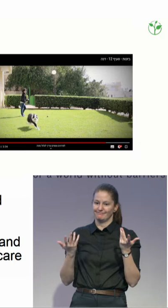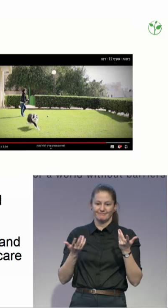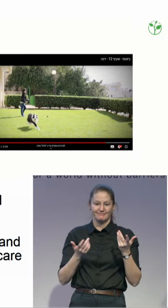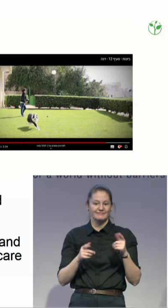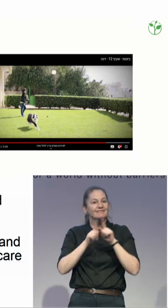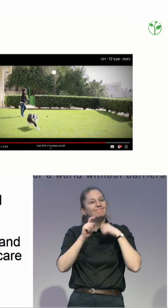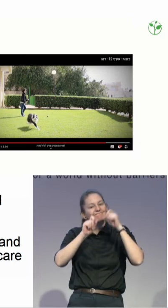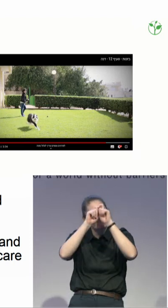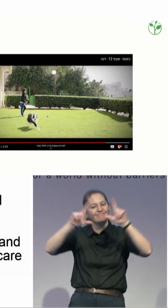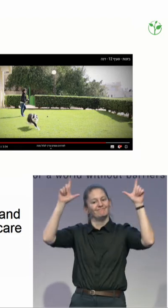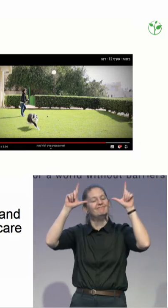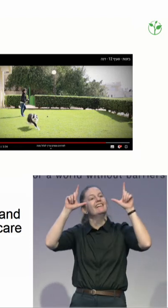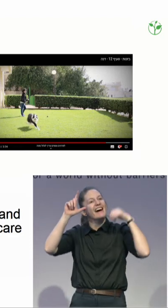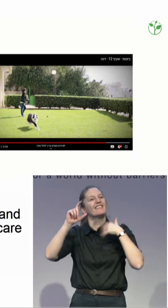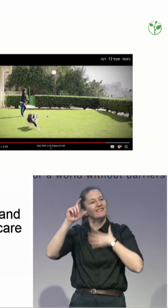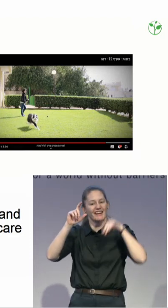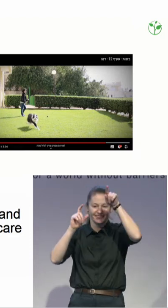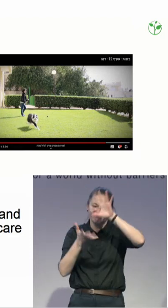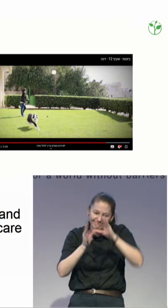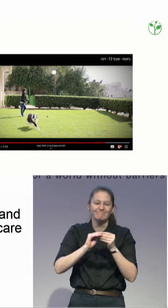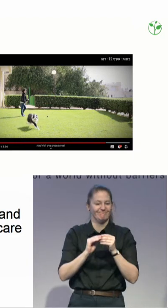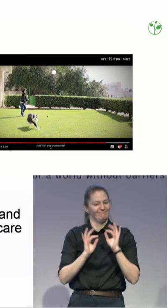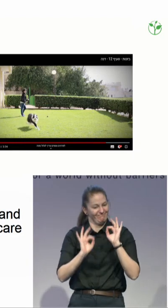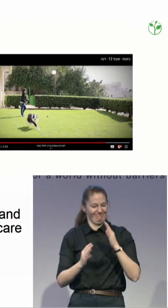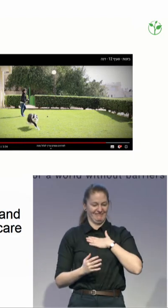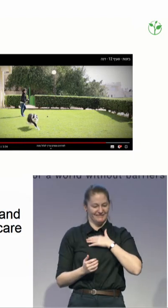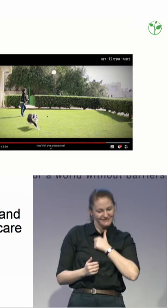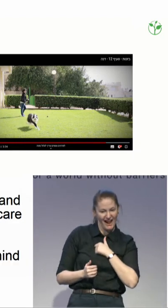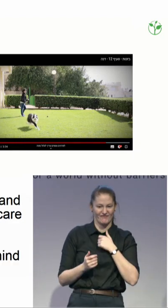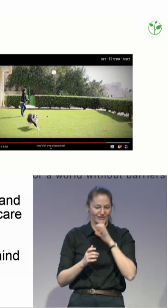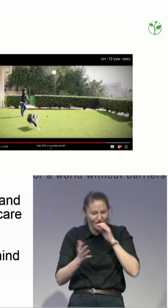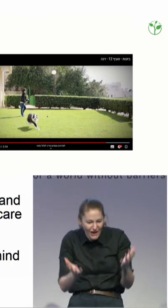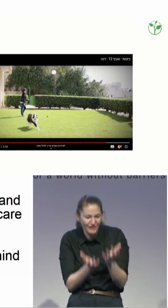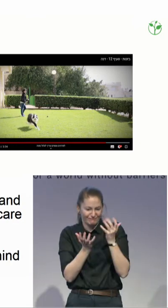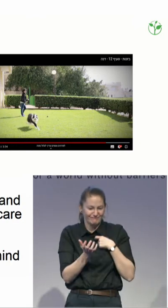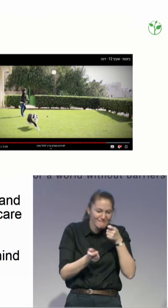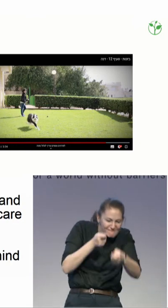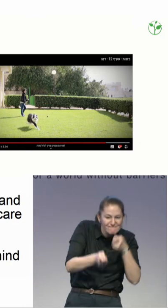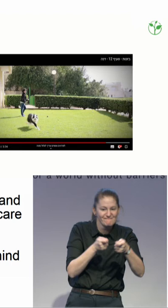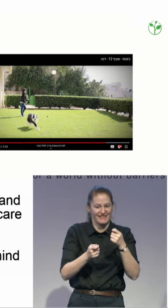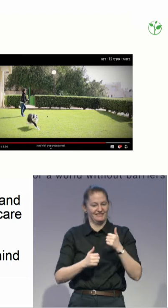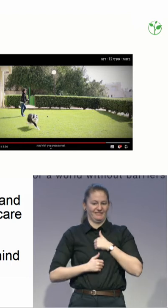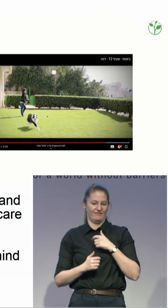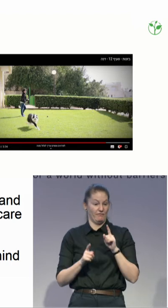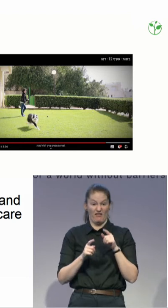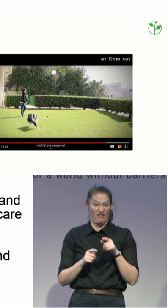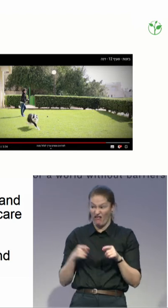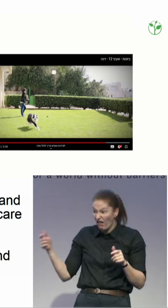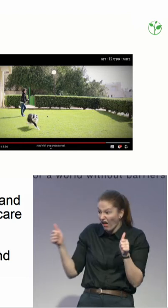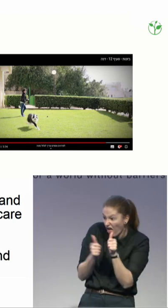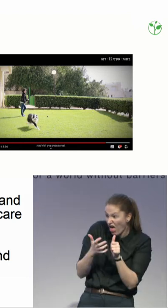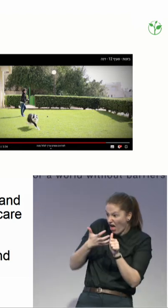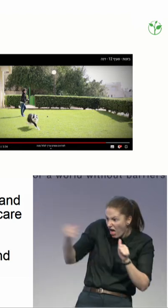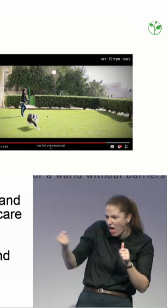behind these walls. And so, Dana approached us, and we helped her go to court. And one of